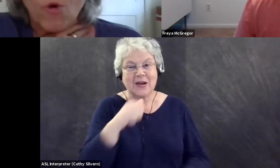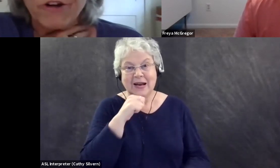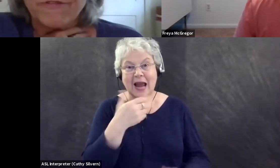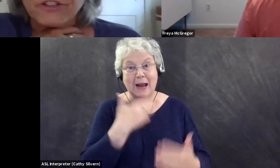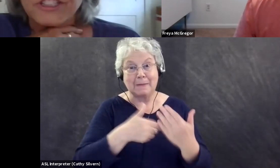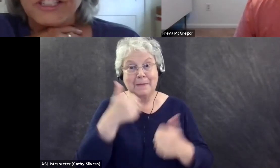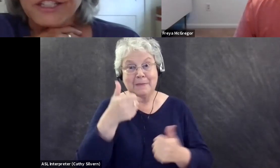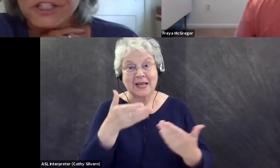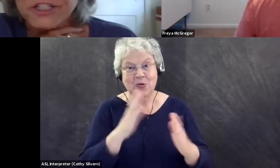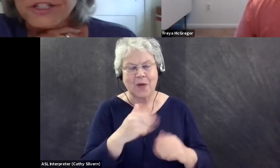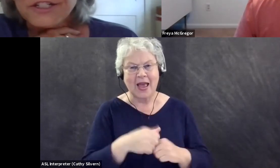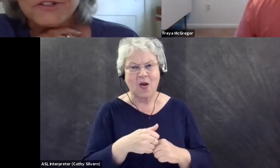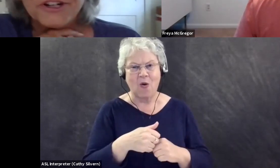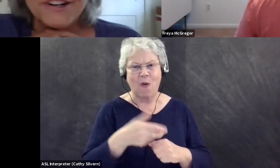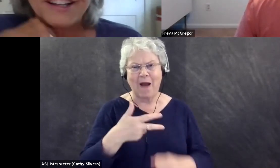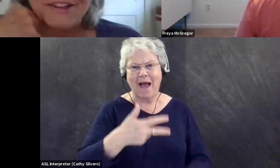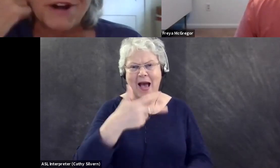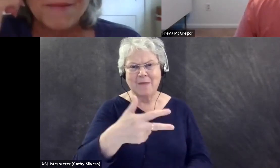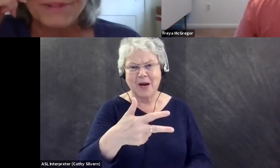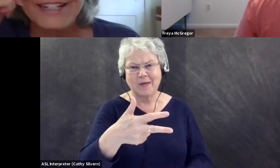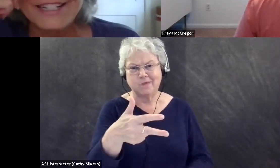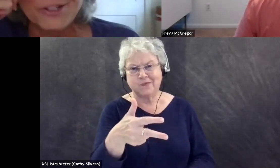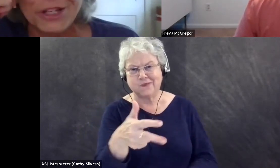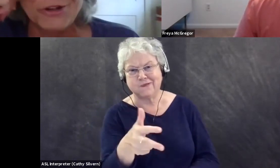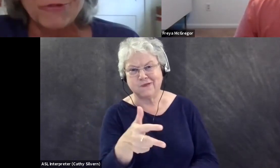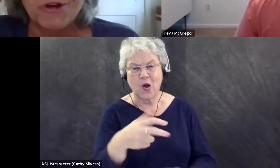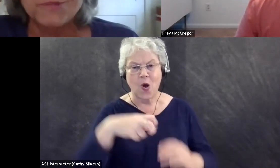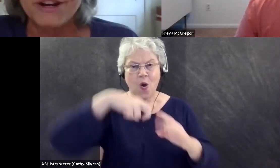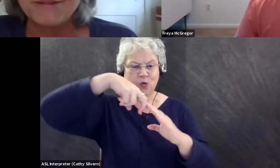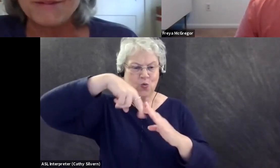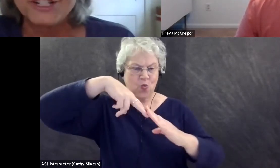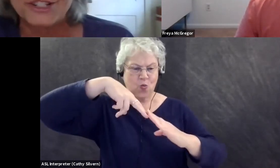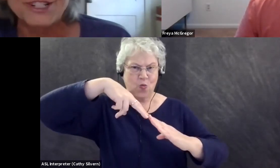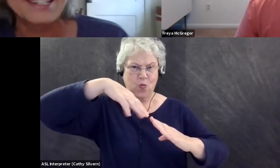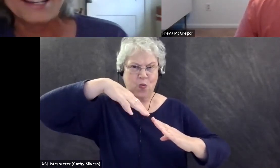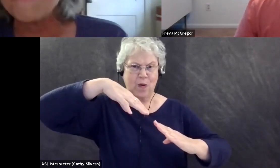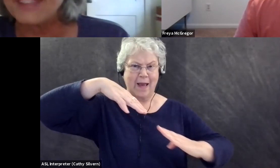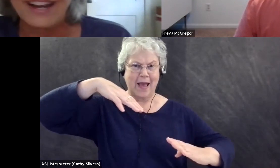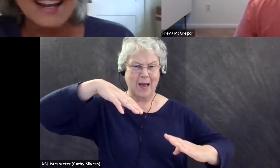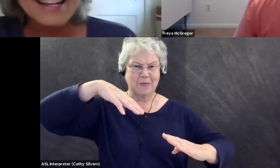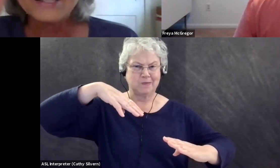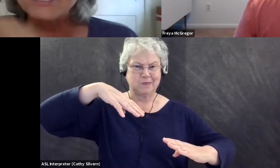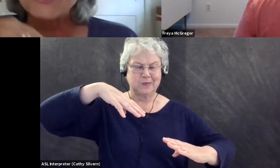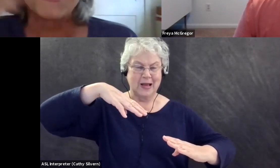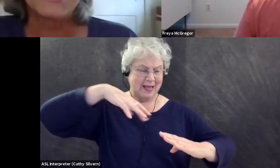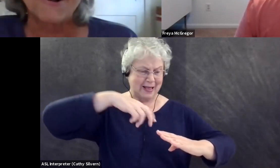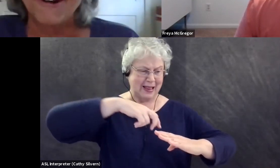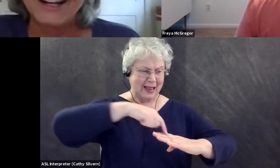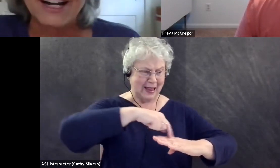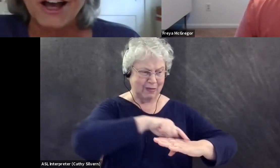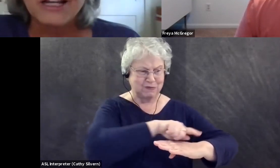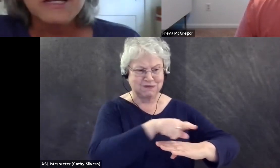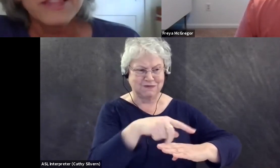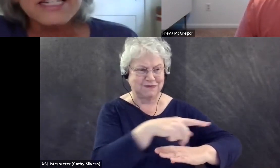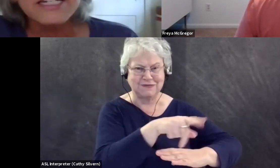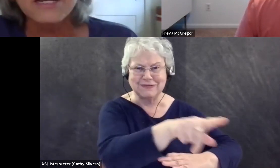into a waterfield ditch or the ramp leads into a huge rosemary bush or something. The stories go